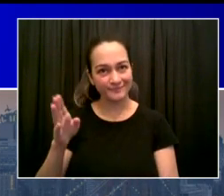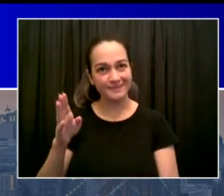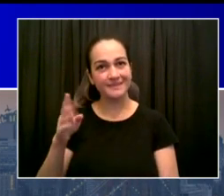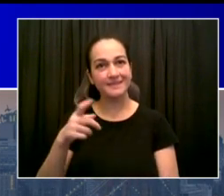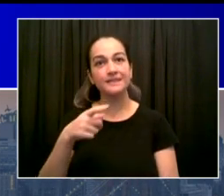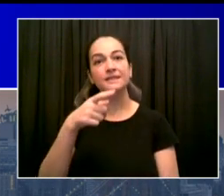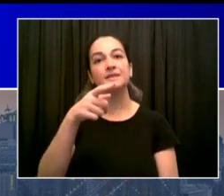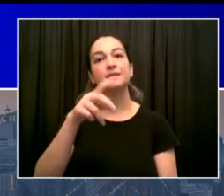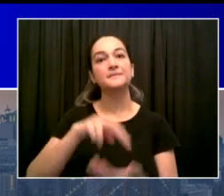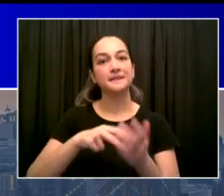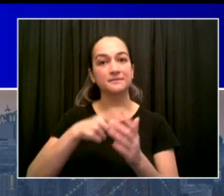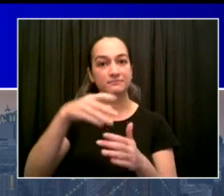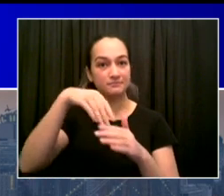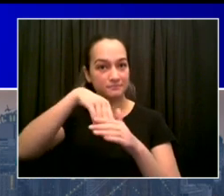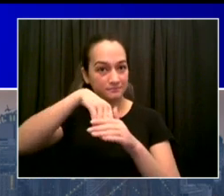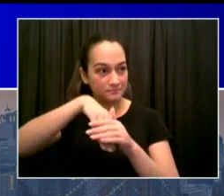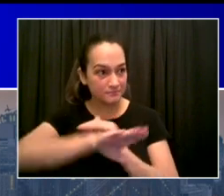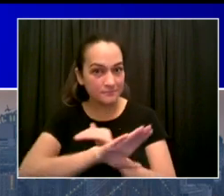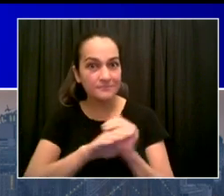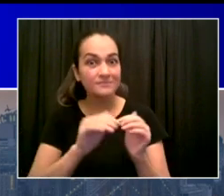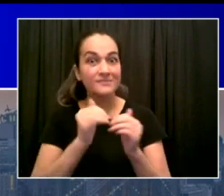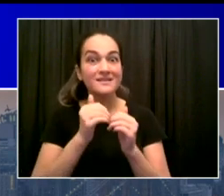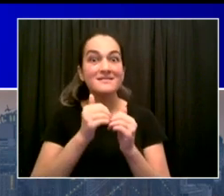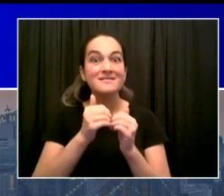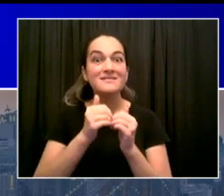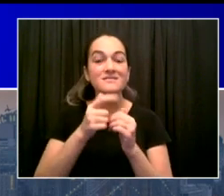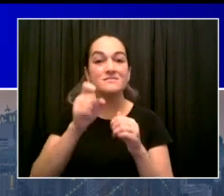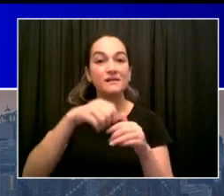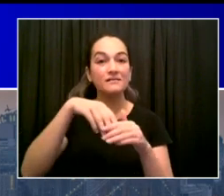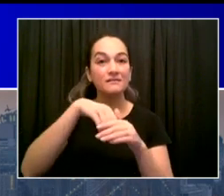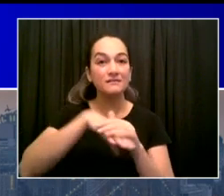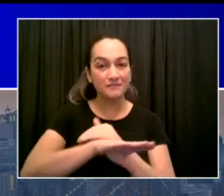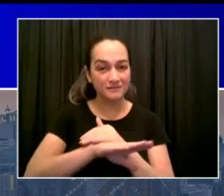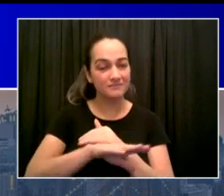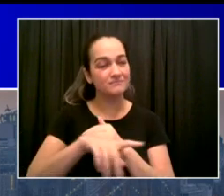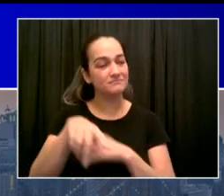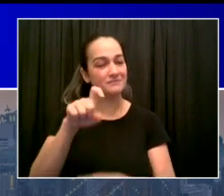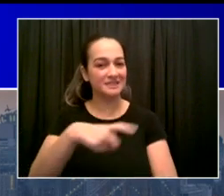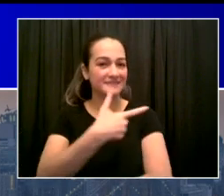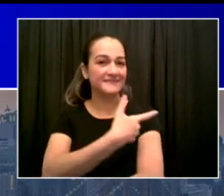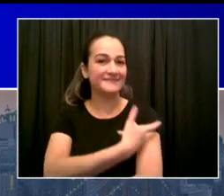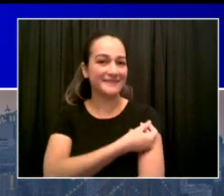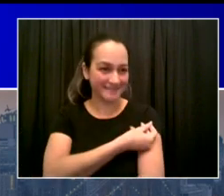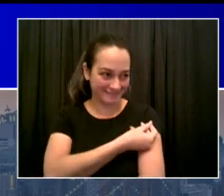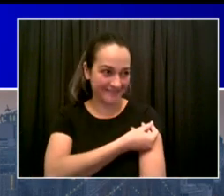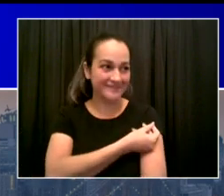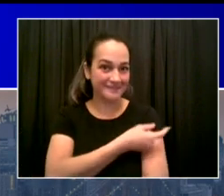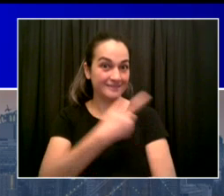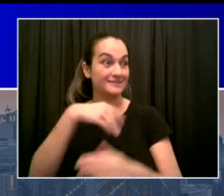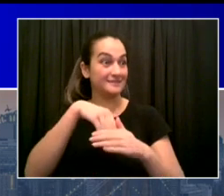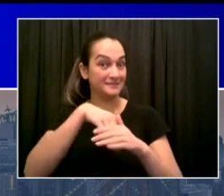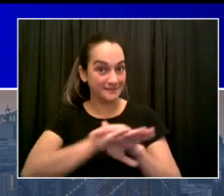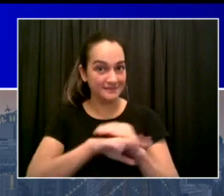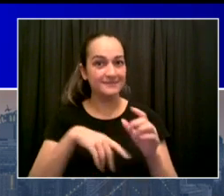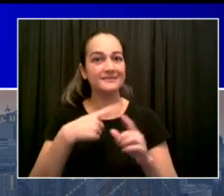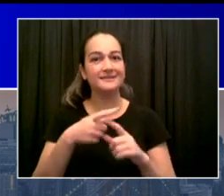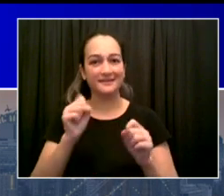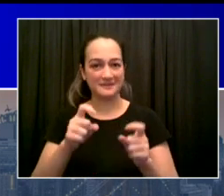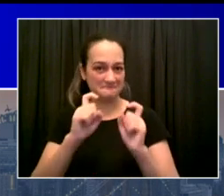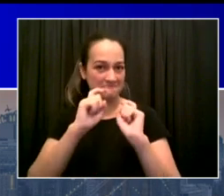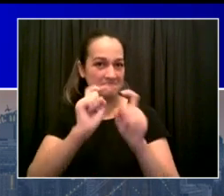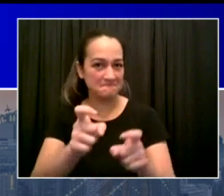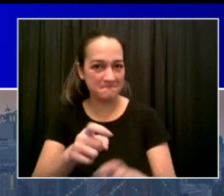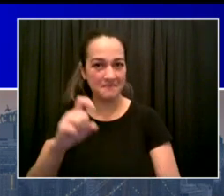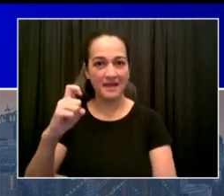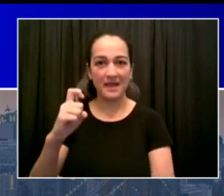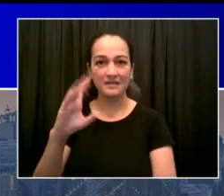of the vaccine. The vaccination bus will be on site. To provide that first dose right then